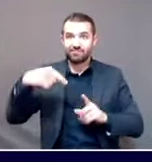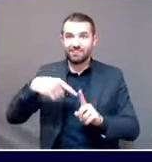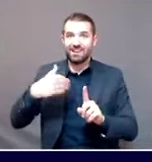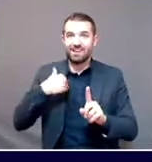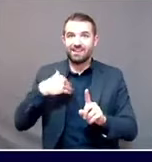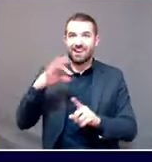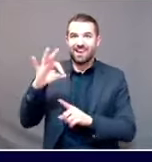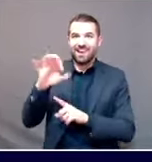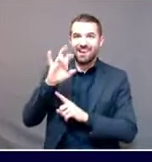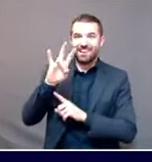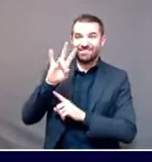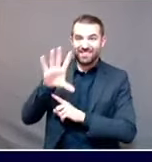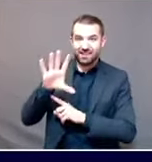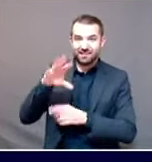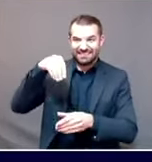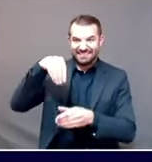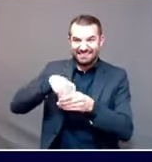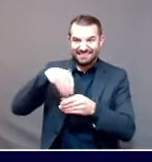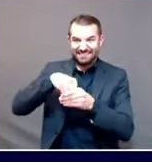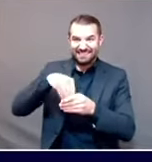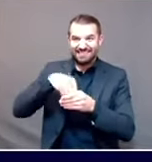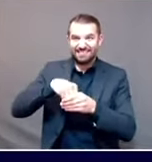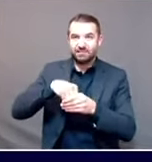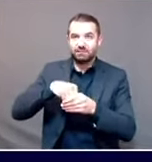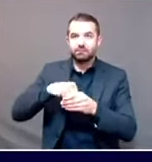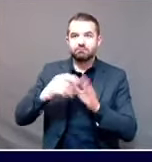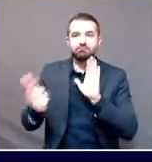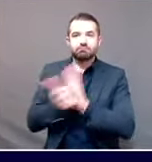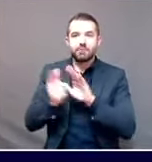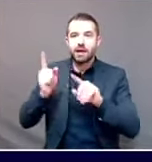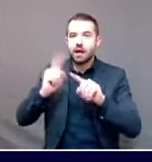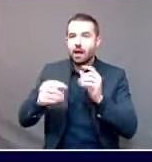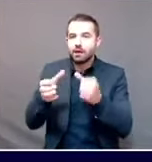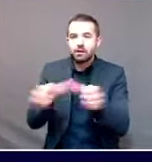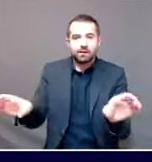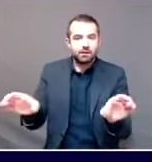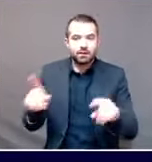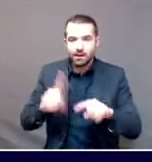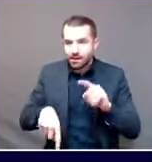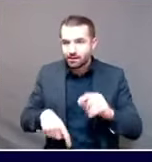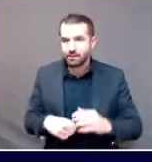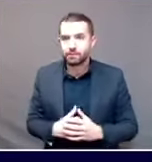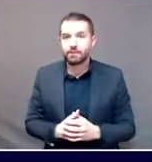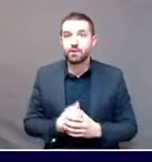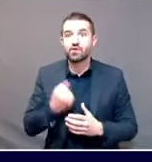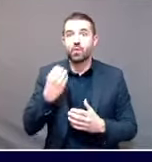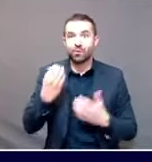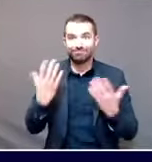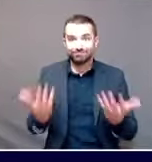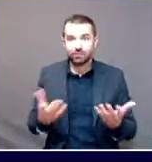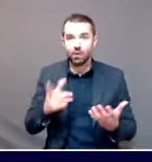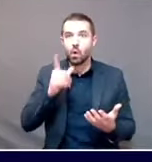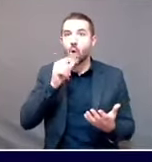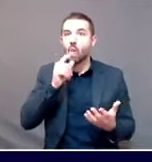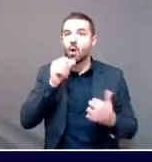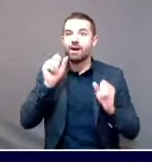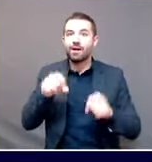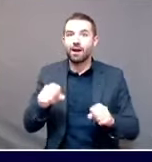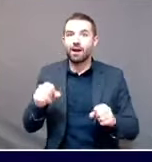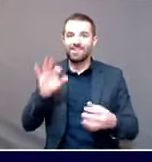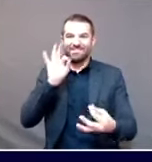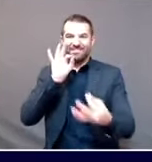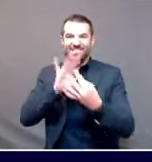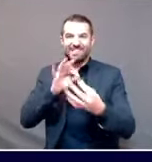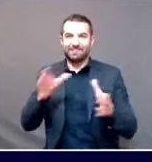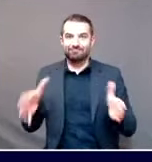question number one is, does the facility have that requisite ultra cold storage capacity capability? Sorry,